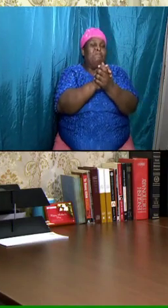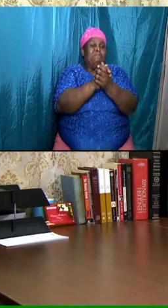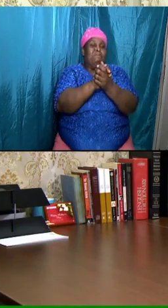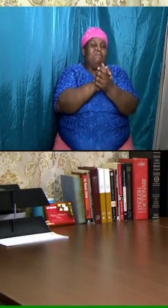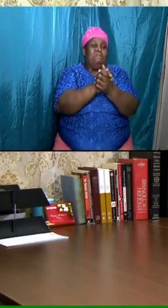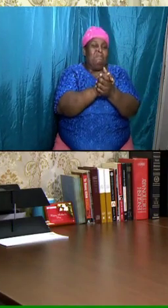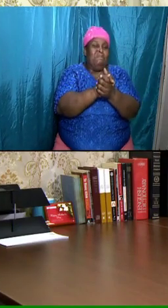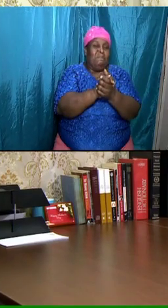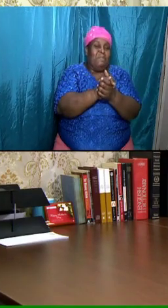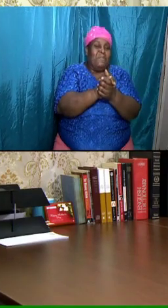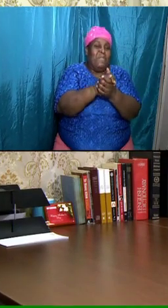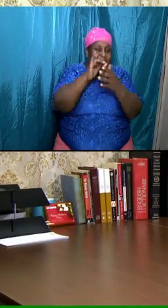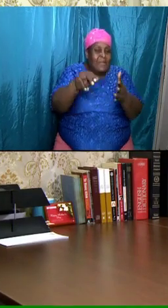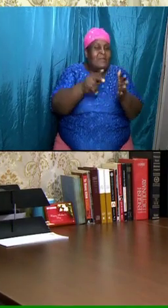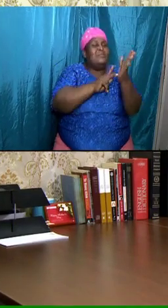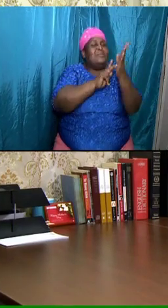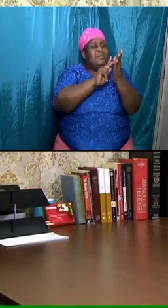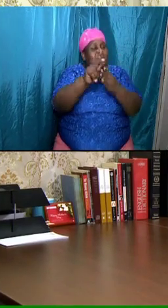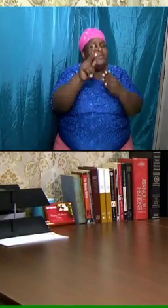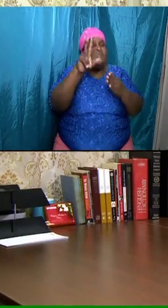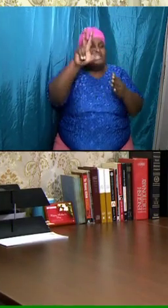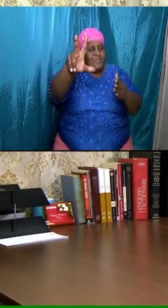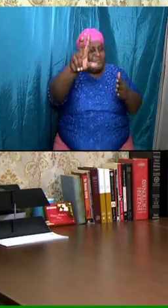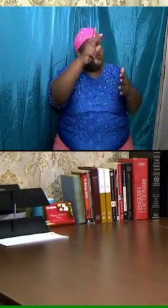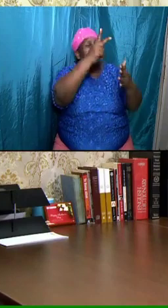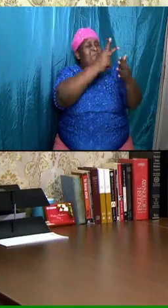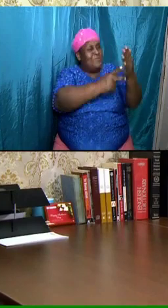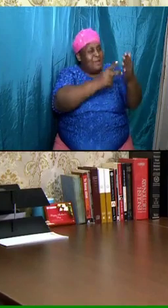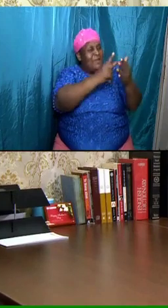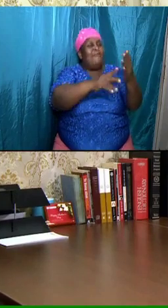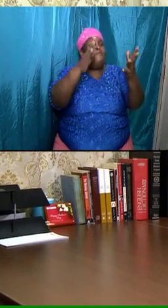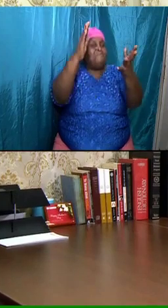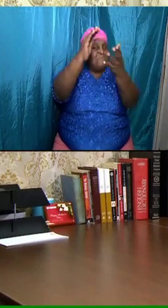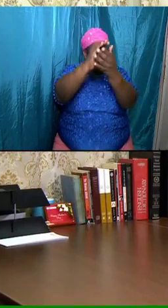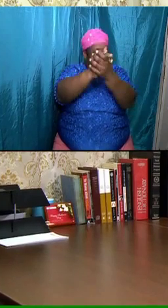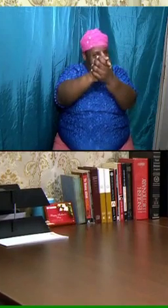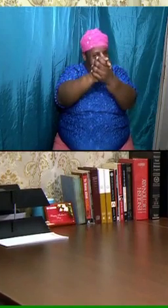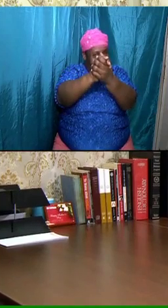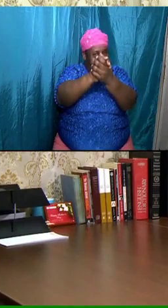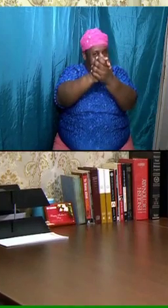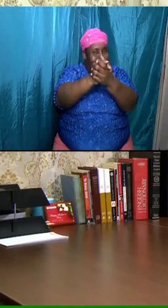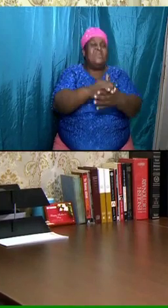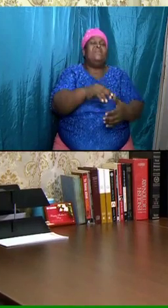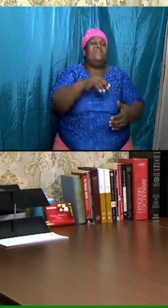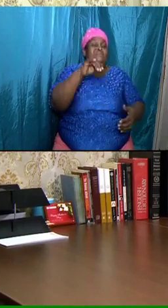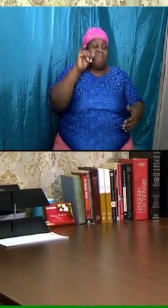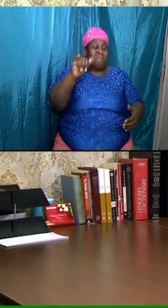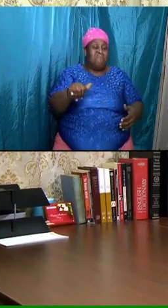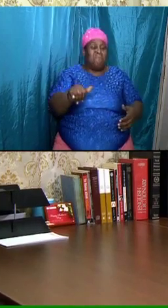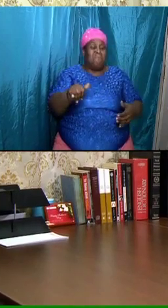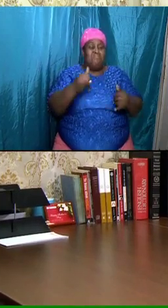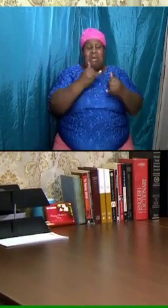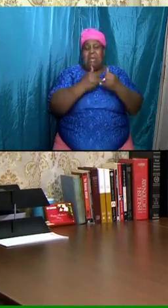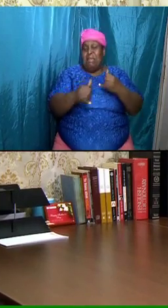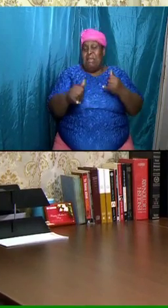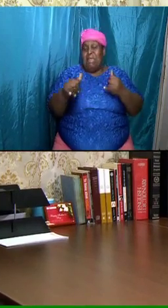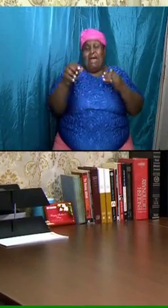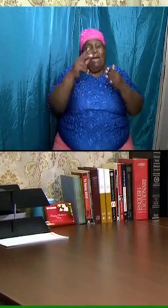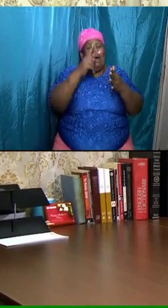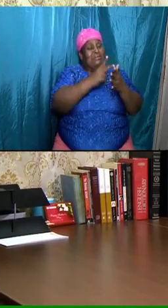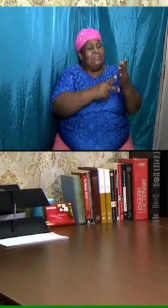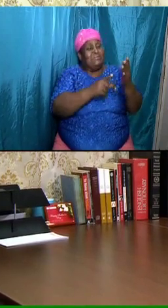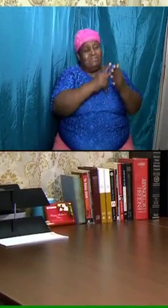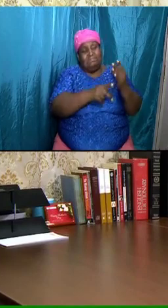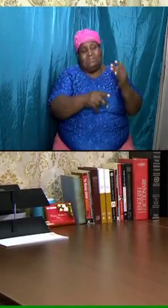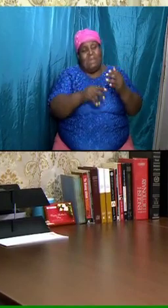the three stages and let me tell us that final stage after the marriage and then they have the